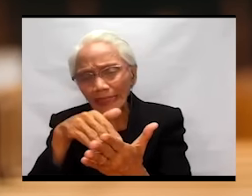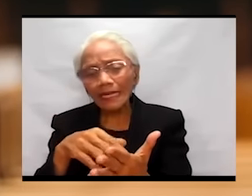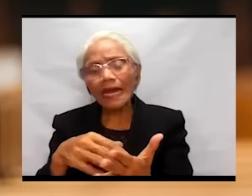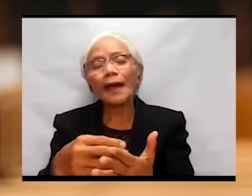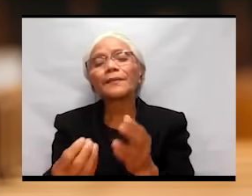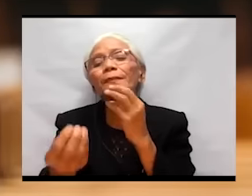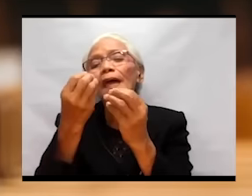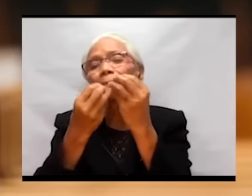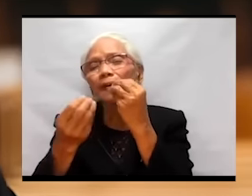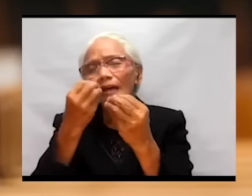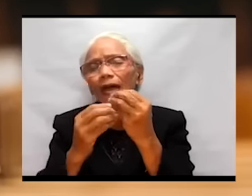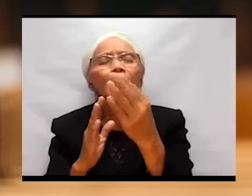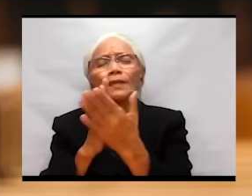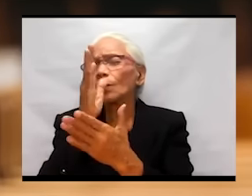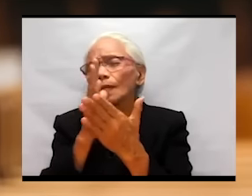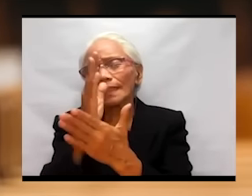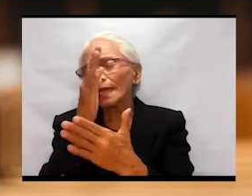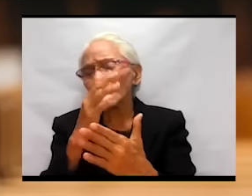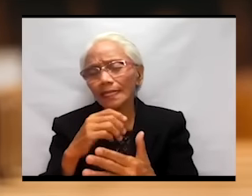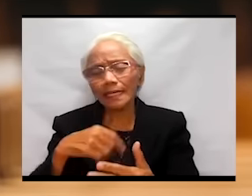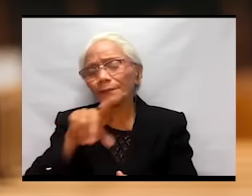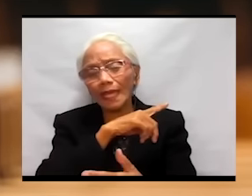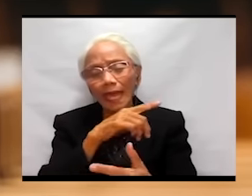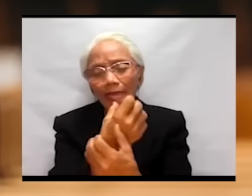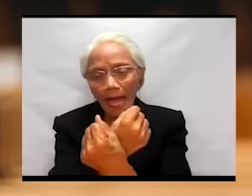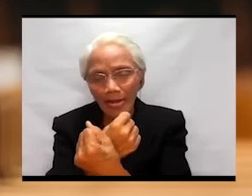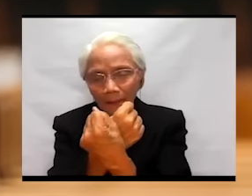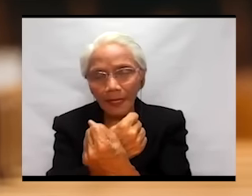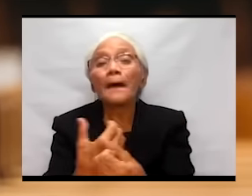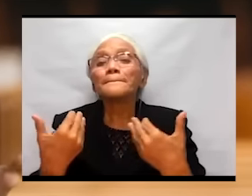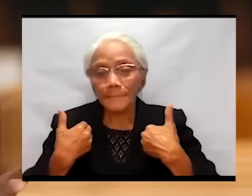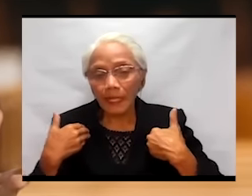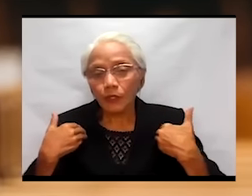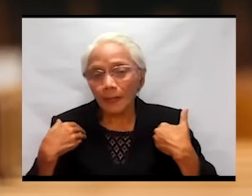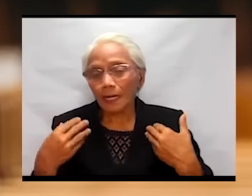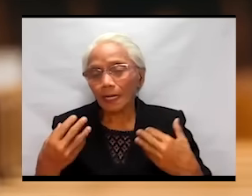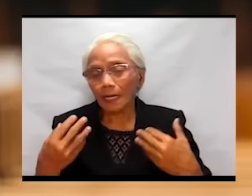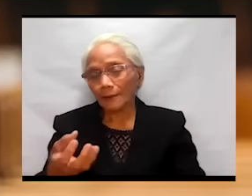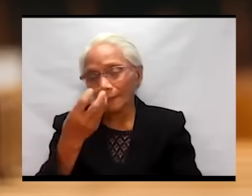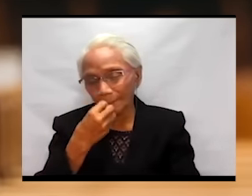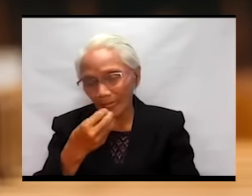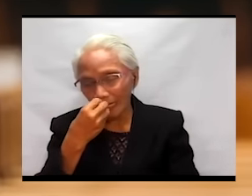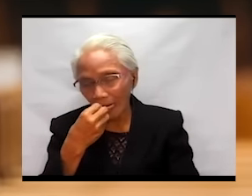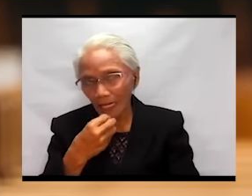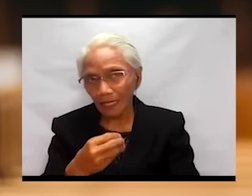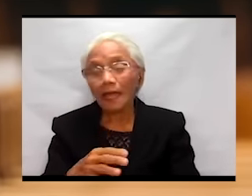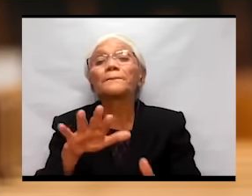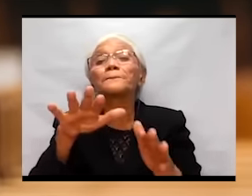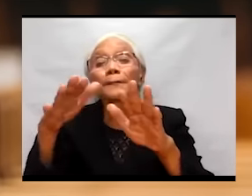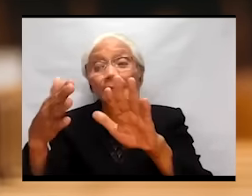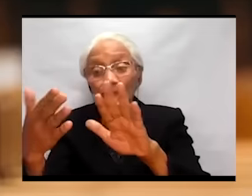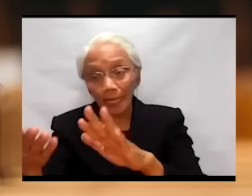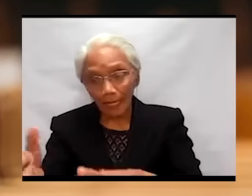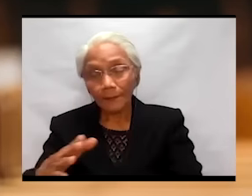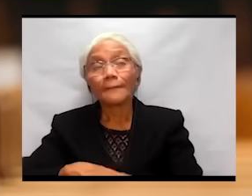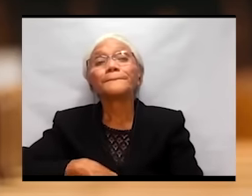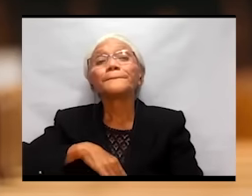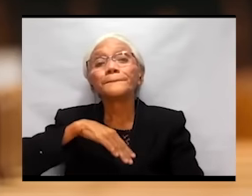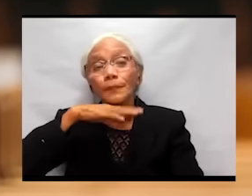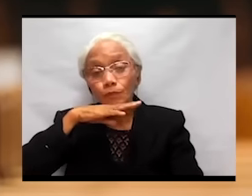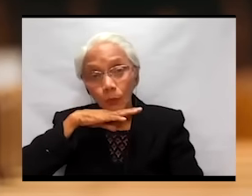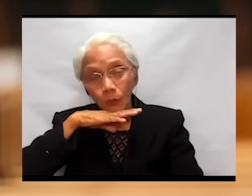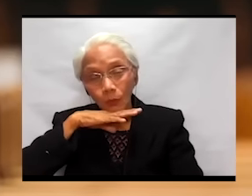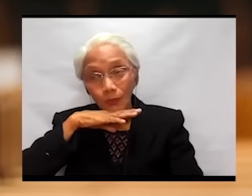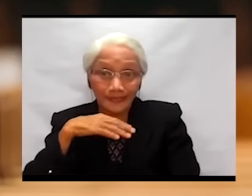alipin. May pagkain naman. Mamatay kang busog. That's what we always hear.